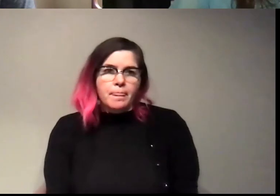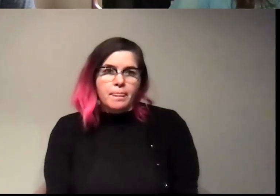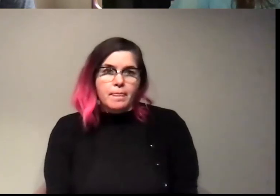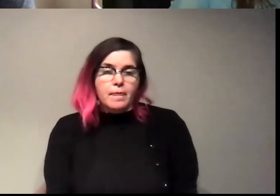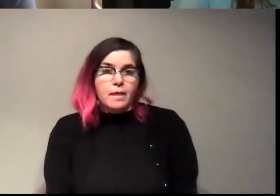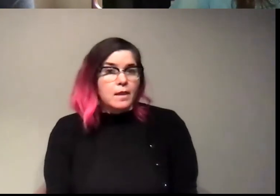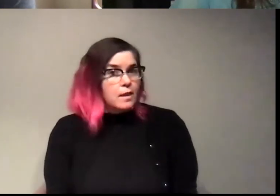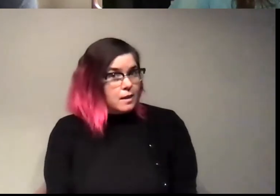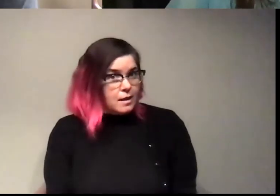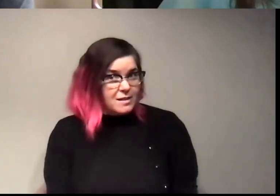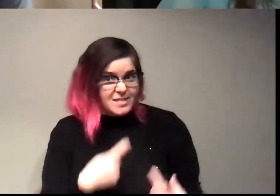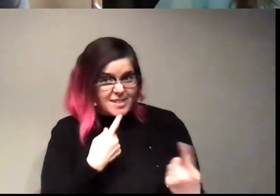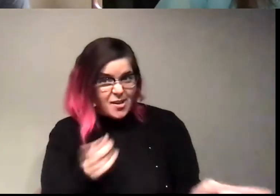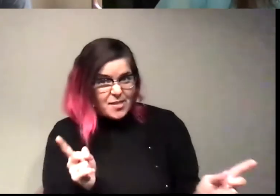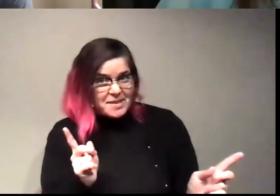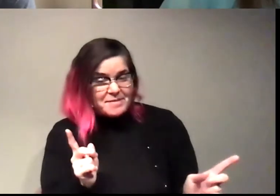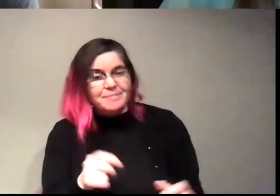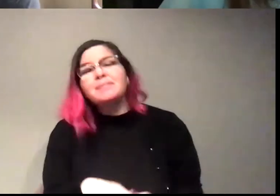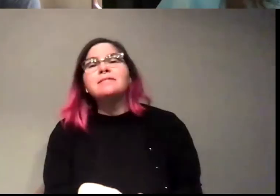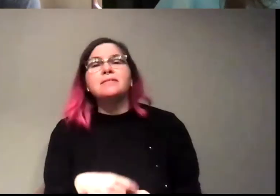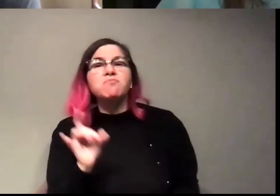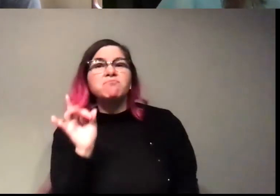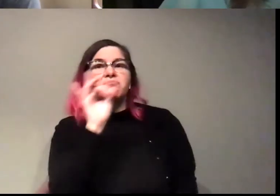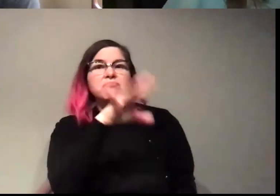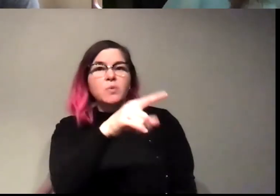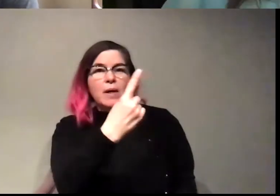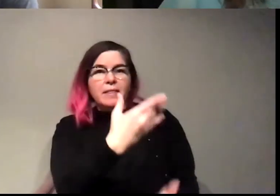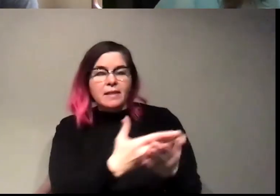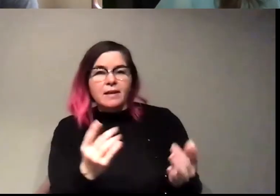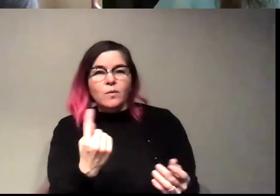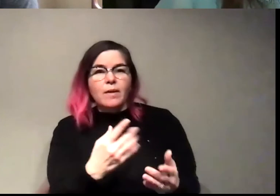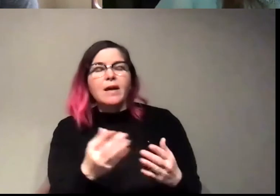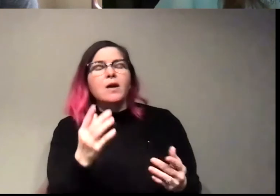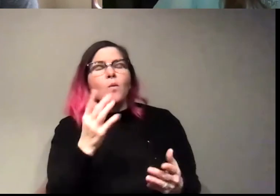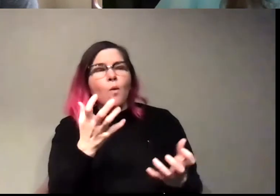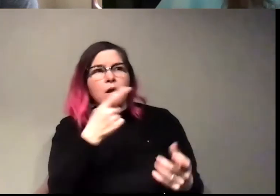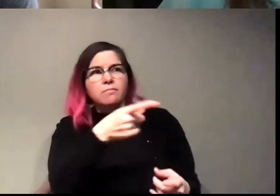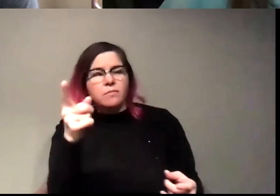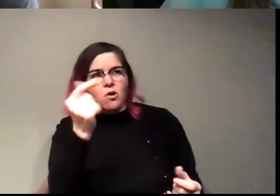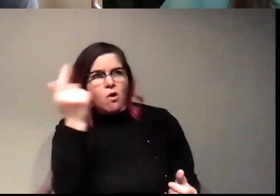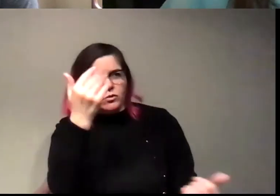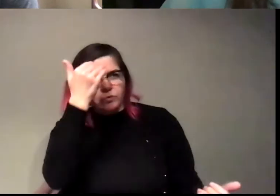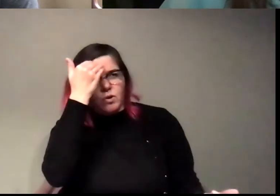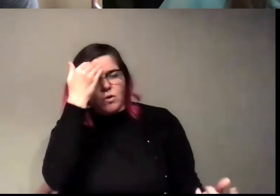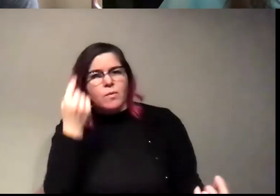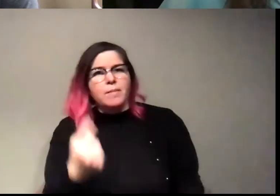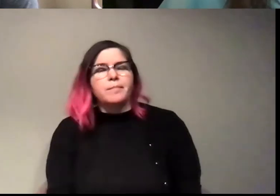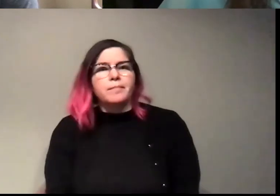Like tell them? It's a one thing. You want, there's one thing you want everybody to know. What do you want everybody to know?